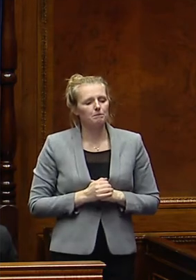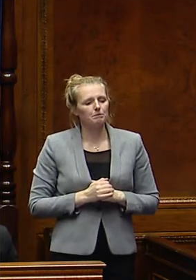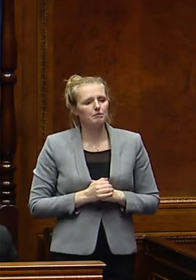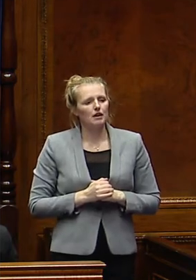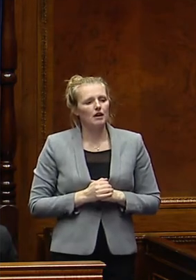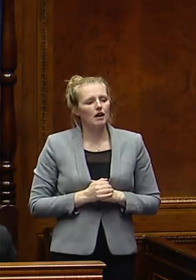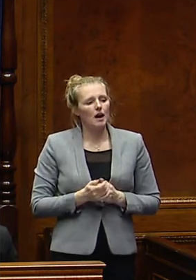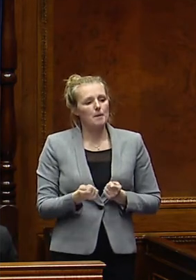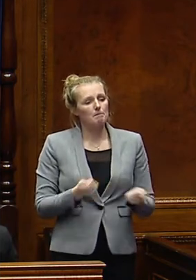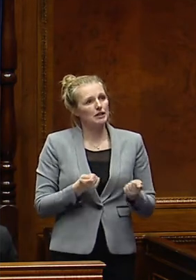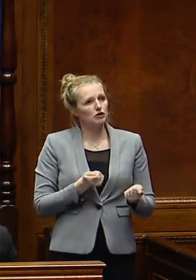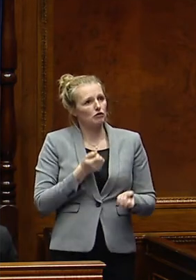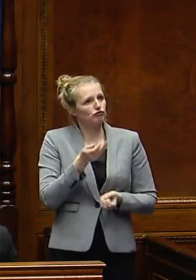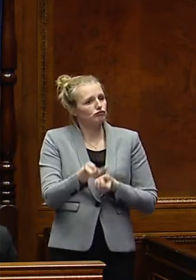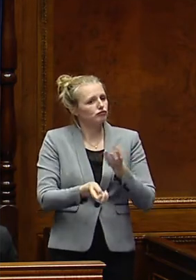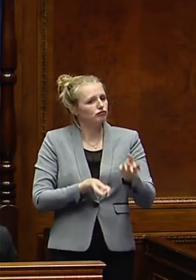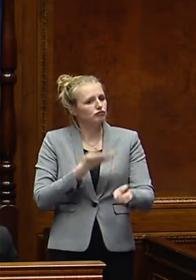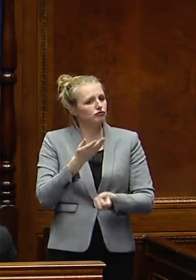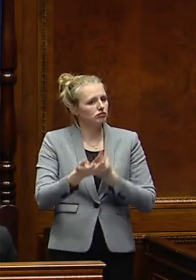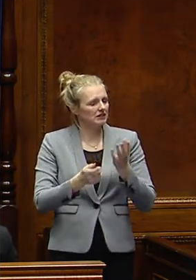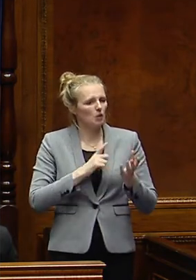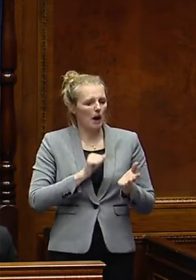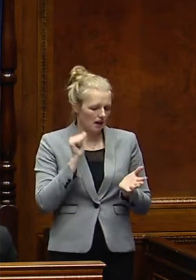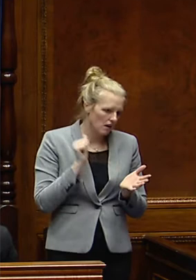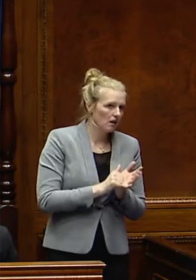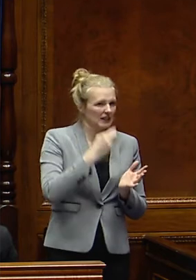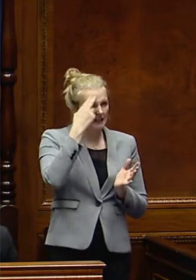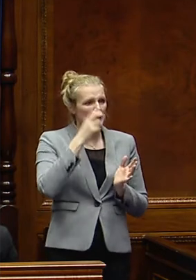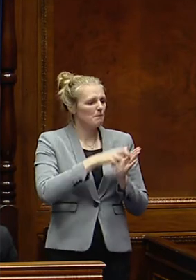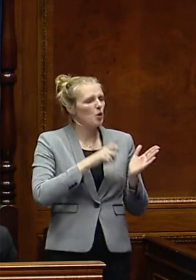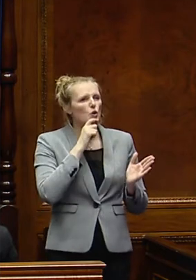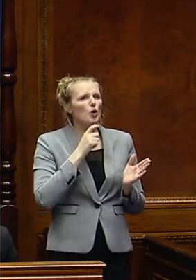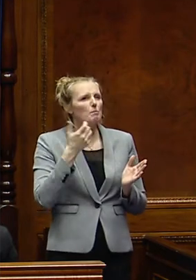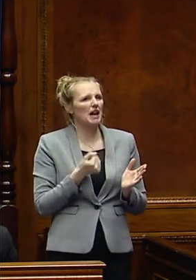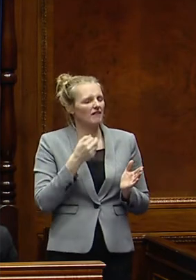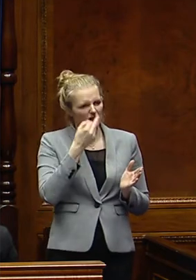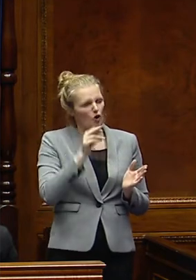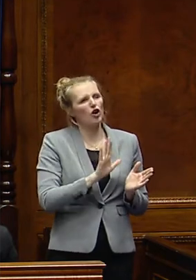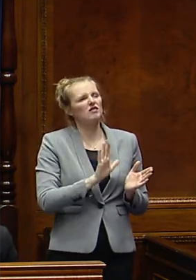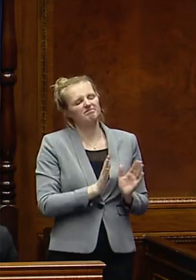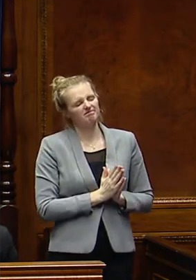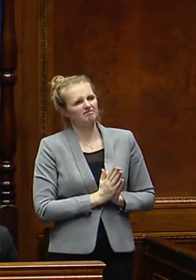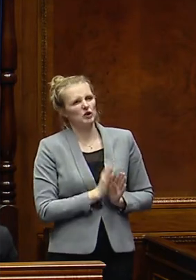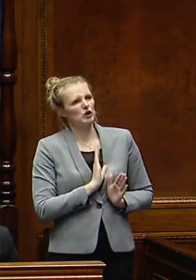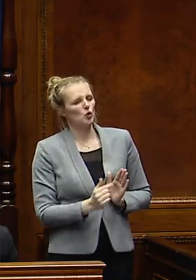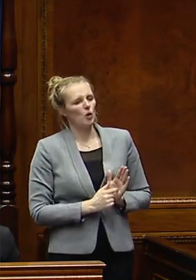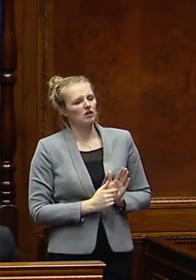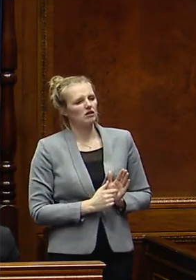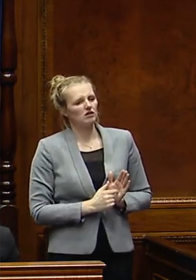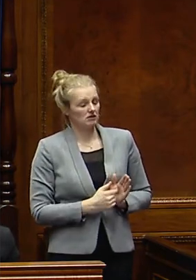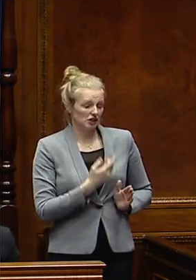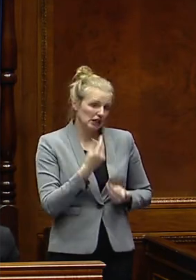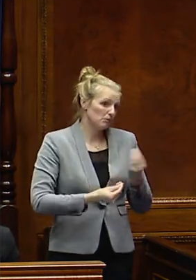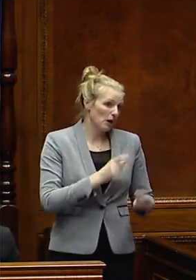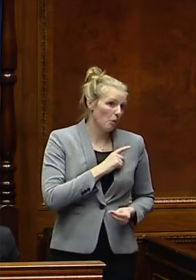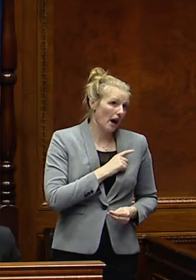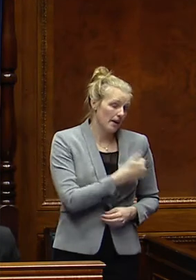The Minister outlined the rationale for stopping the publication of the names of people convicted for benefit fraud, and she also gave her response as to why.